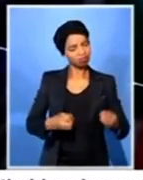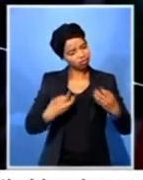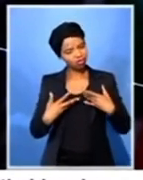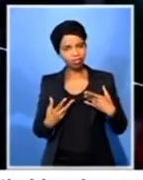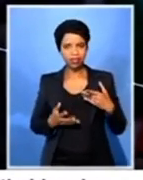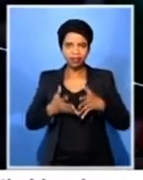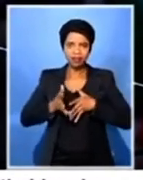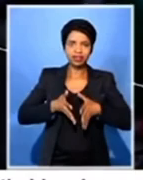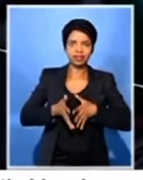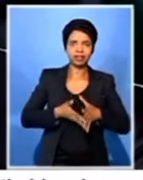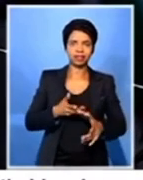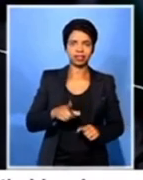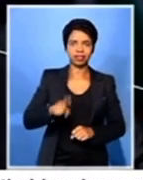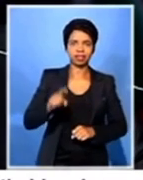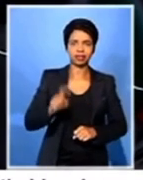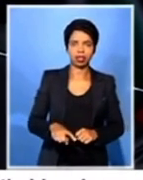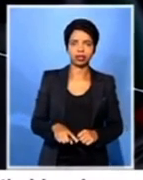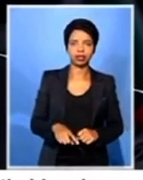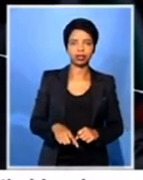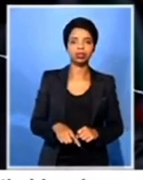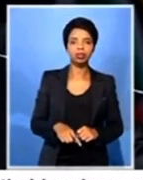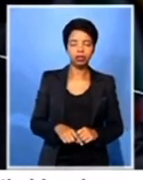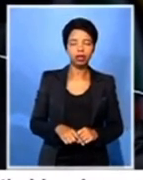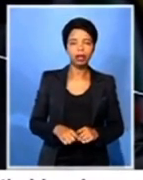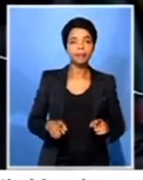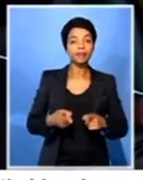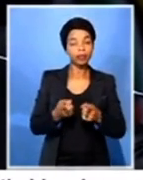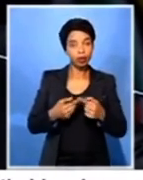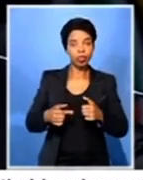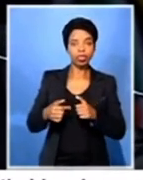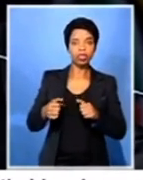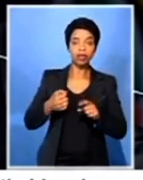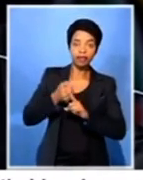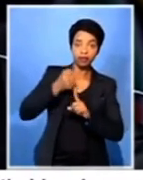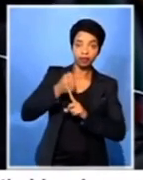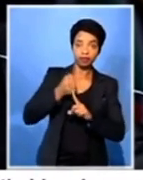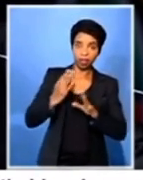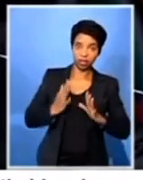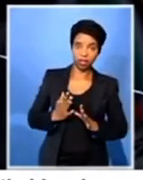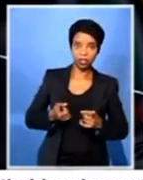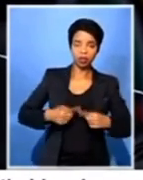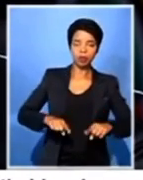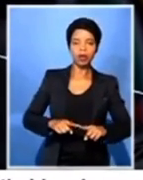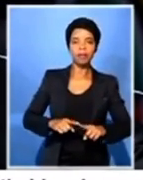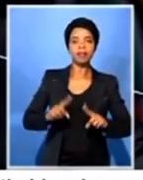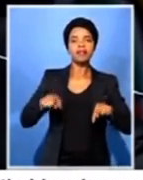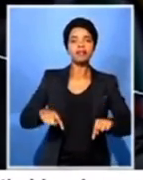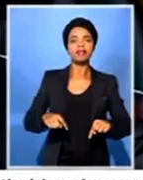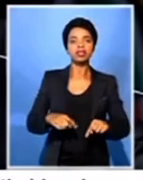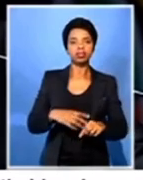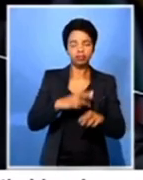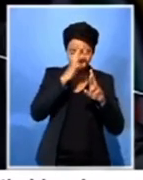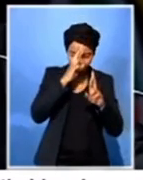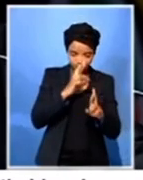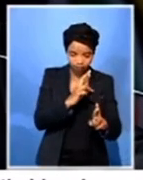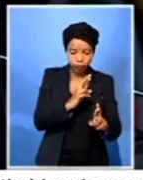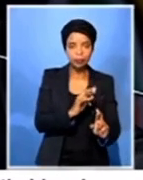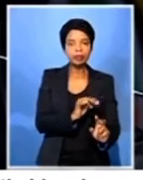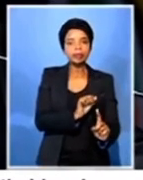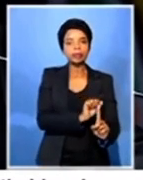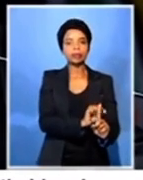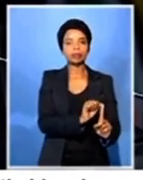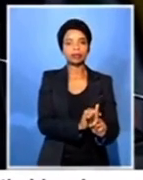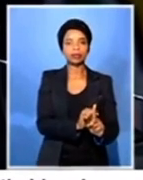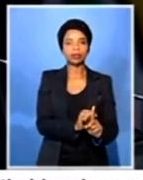Fellow fighters, let us mourn the death of our mother in a dignified manner. Let us display